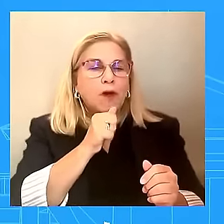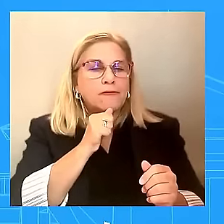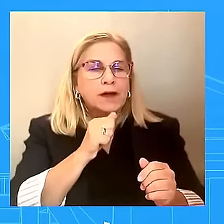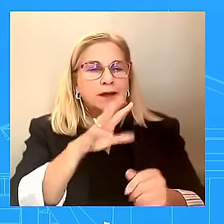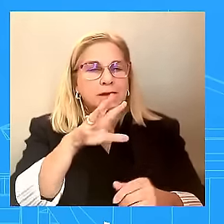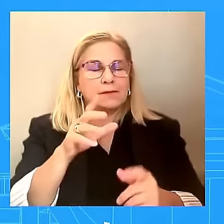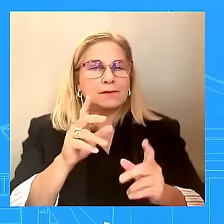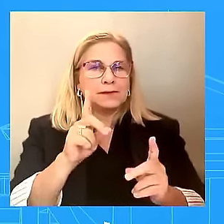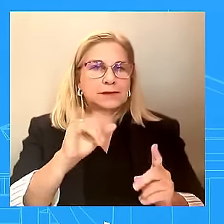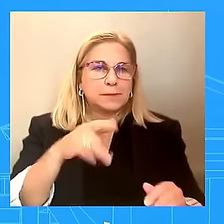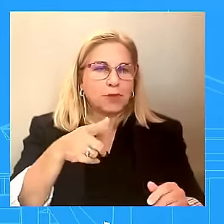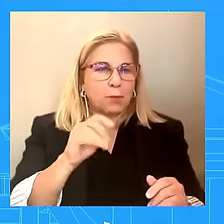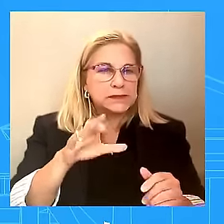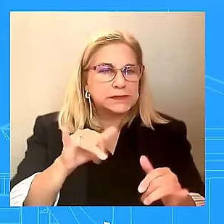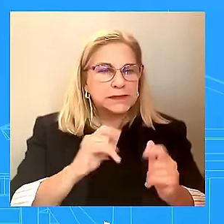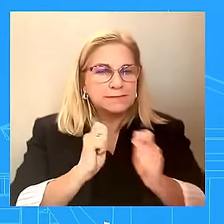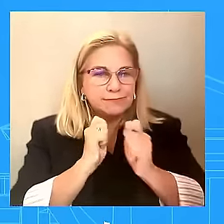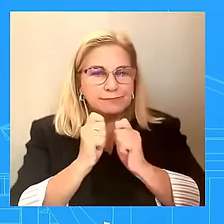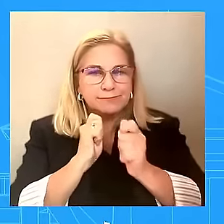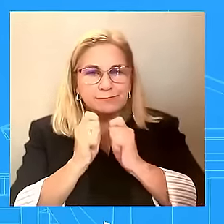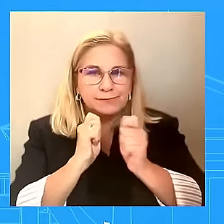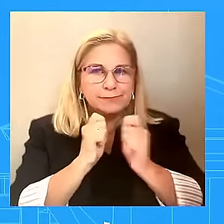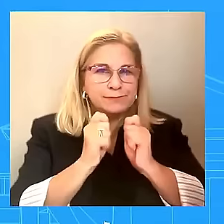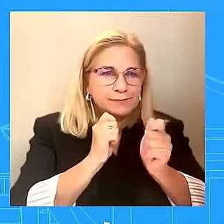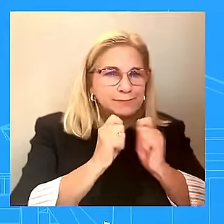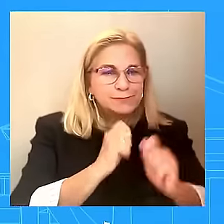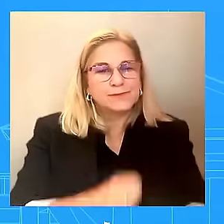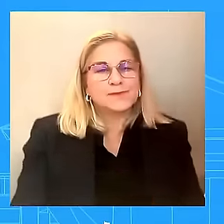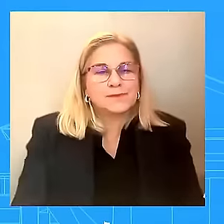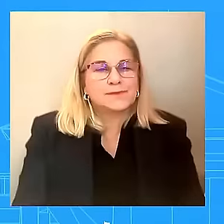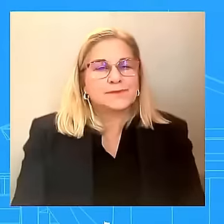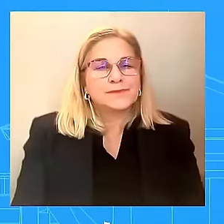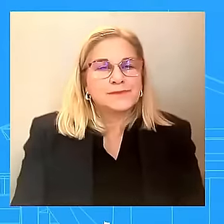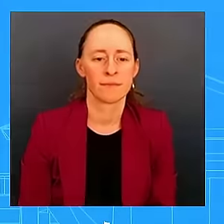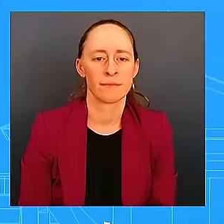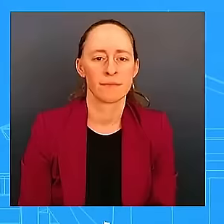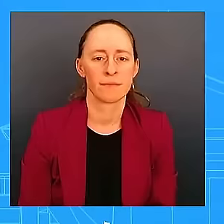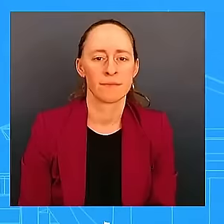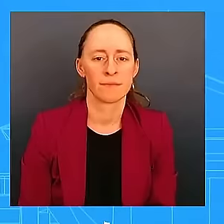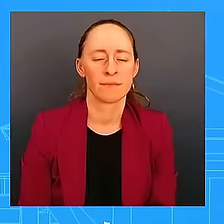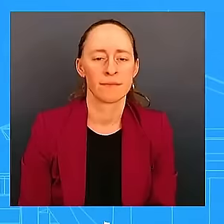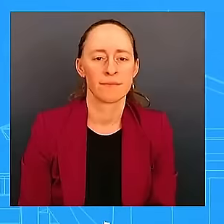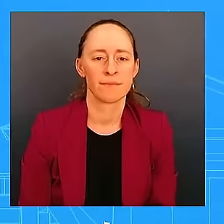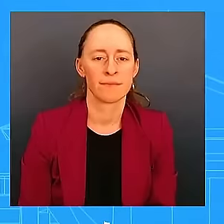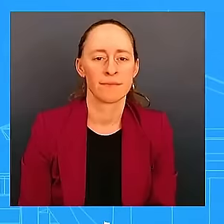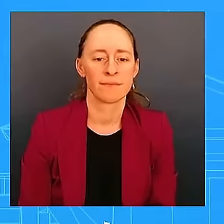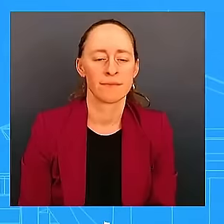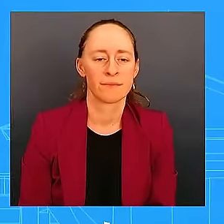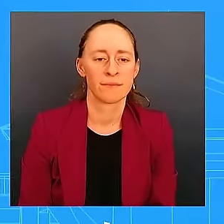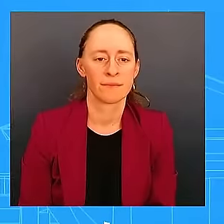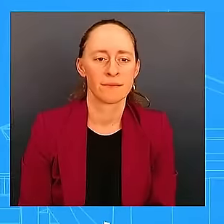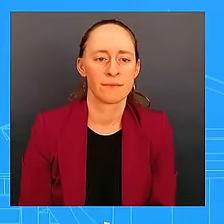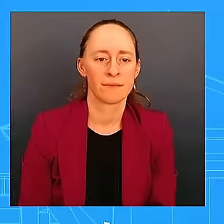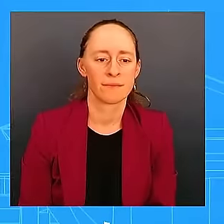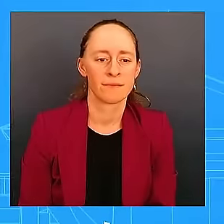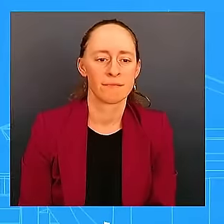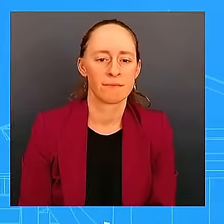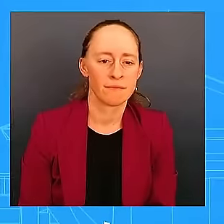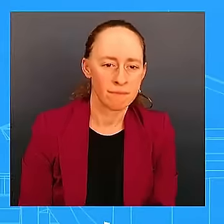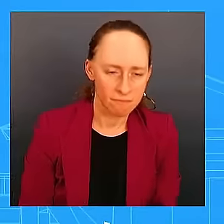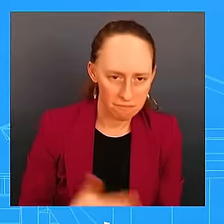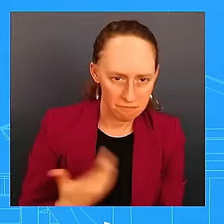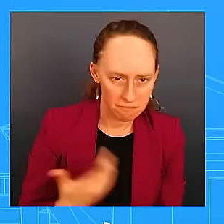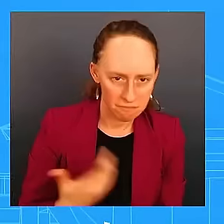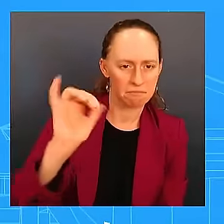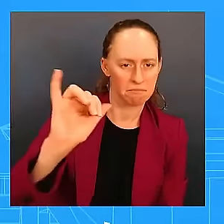follow-up on that statement that you read. refers to the situation as a situation, a conflict, and an escalation. Do we agree at the White House that what we're witnessing between Israel